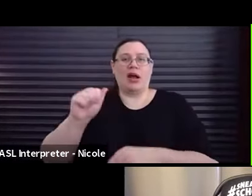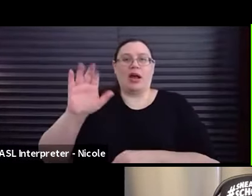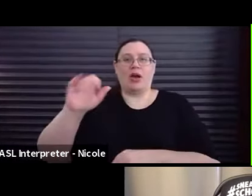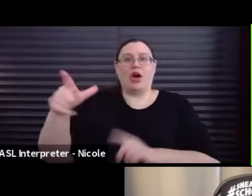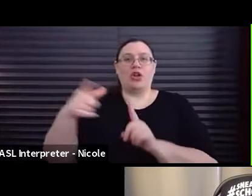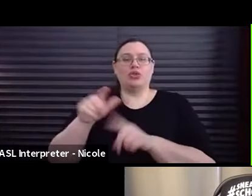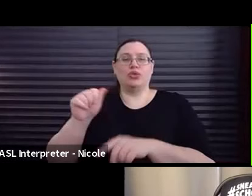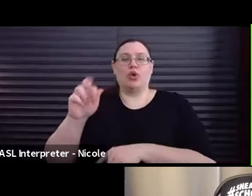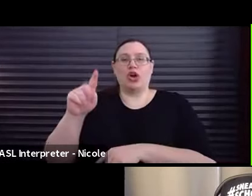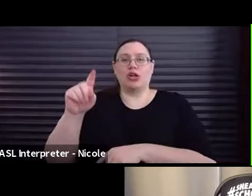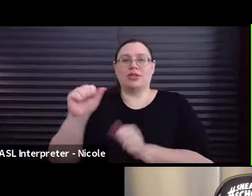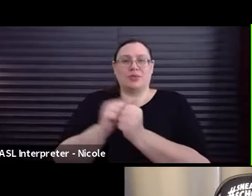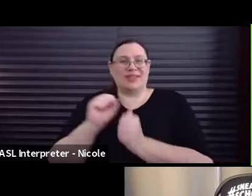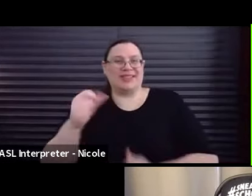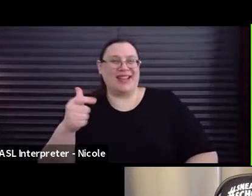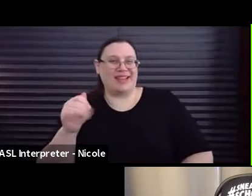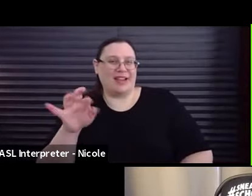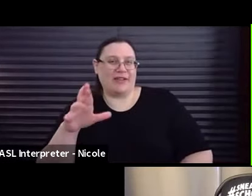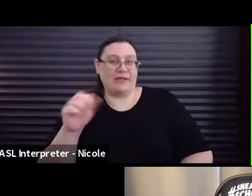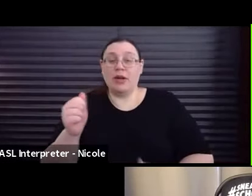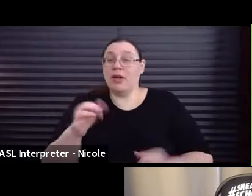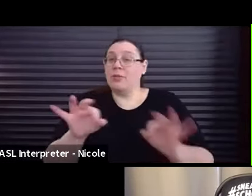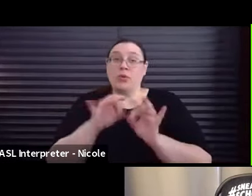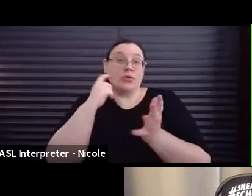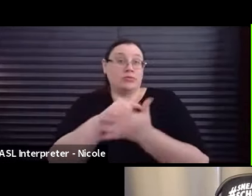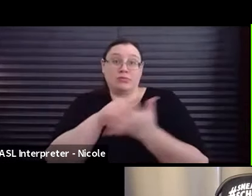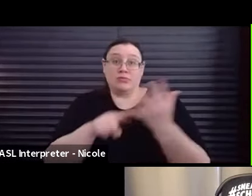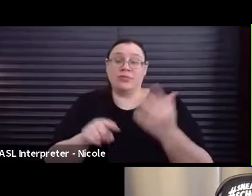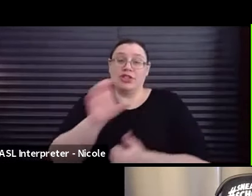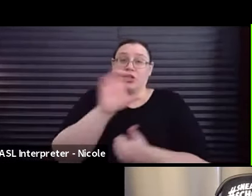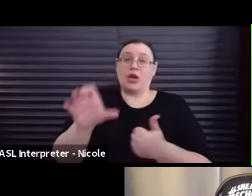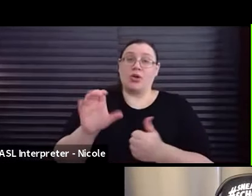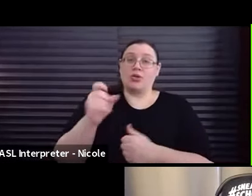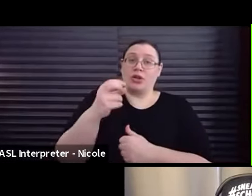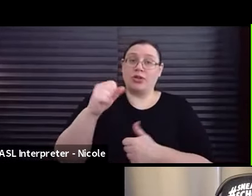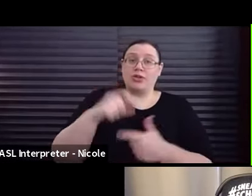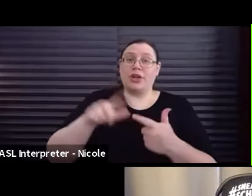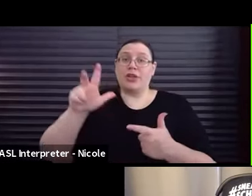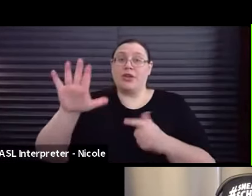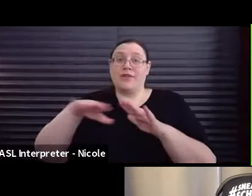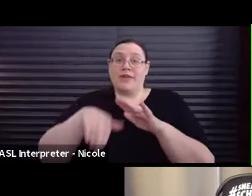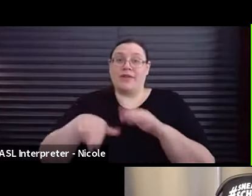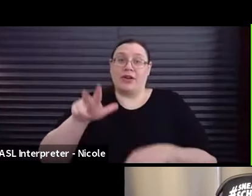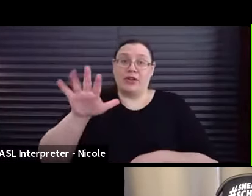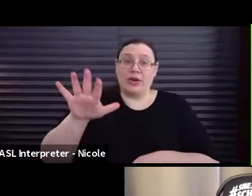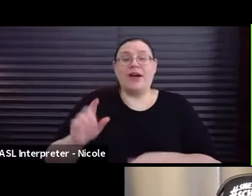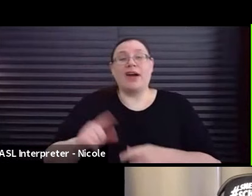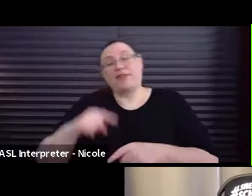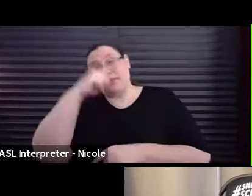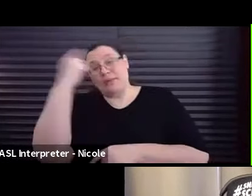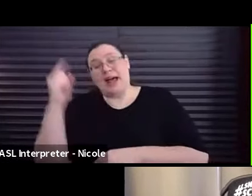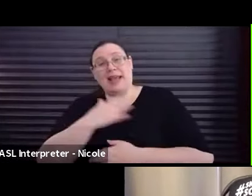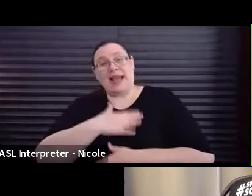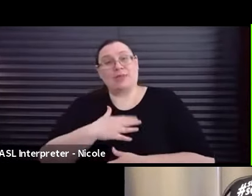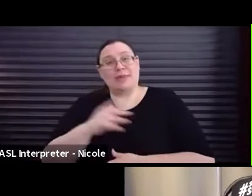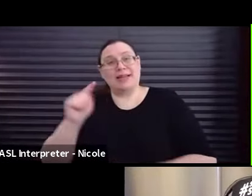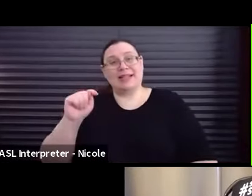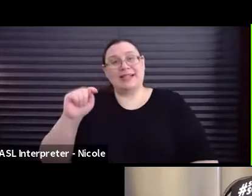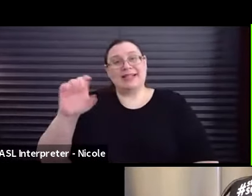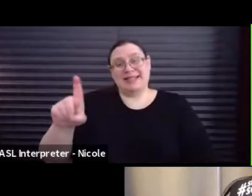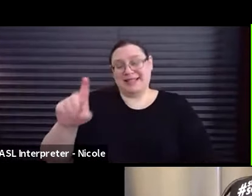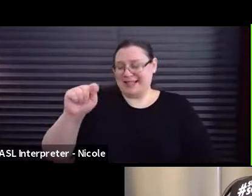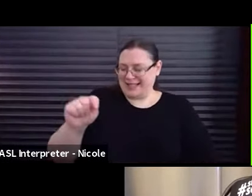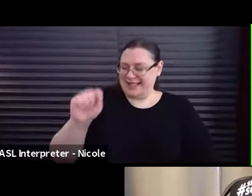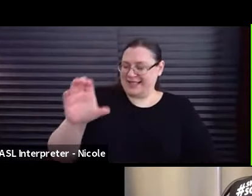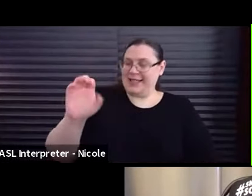-AFTRA. Noteworthy mentions include Chicago Scholars 35 Under 35, Black Enterprise TCX Fellow, and